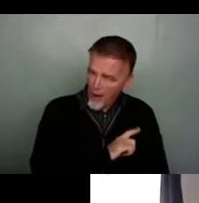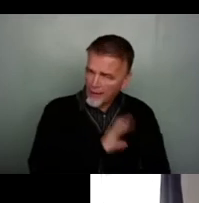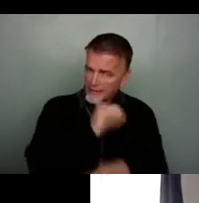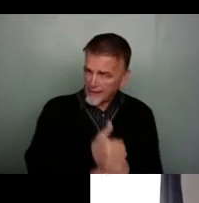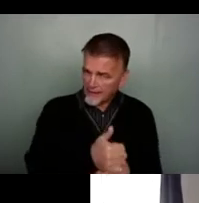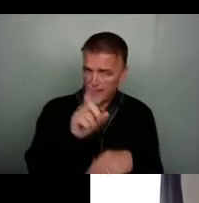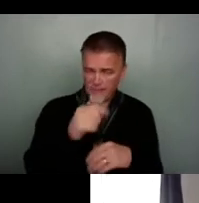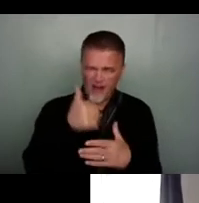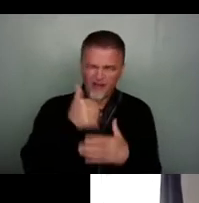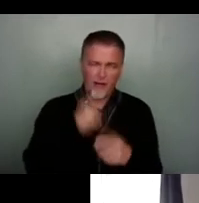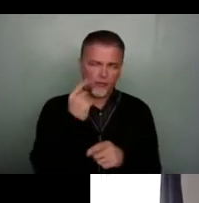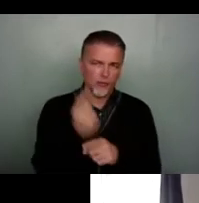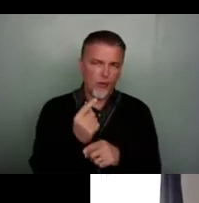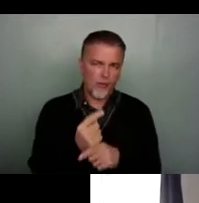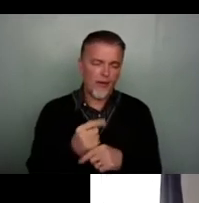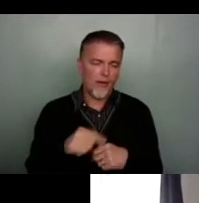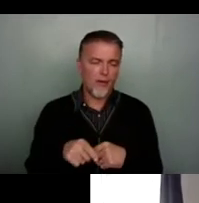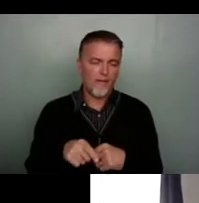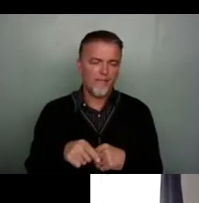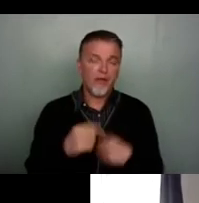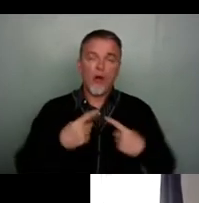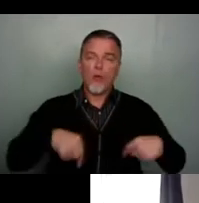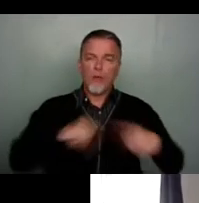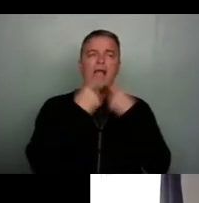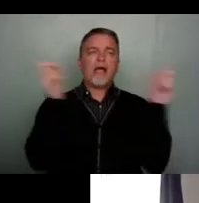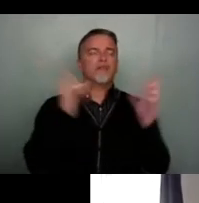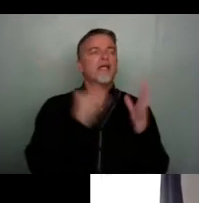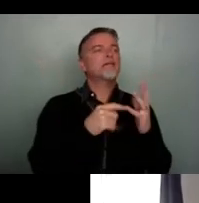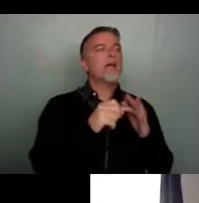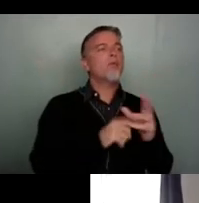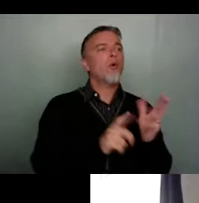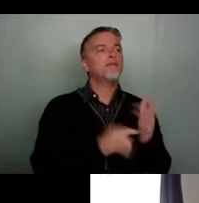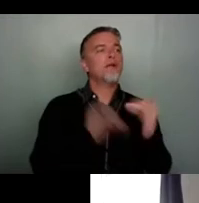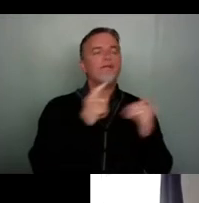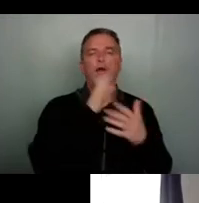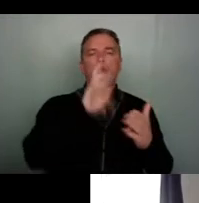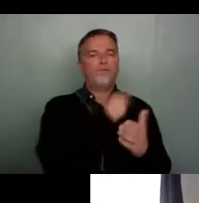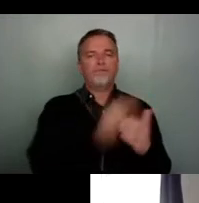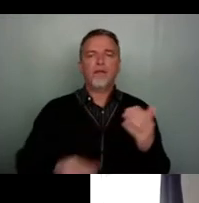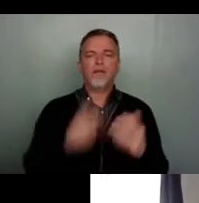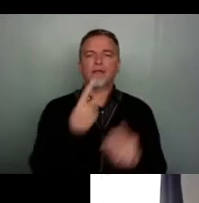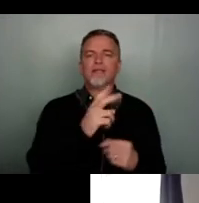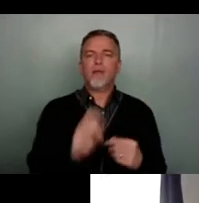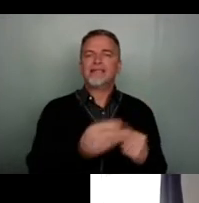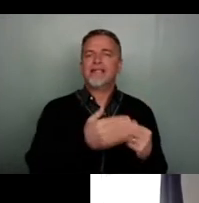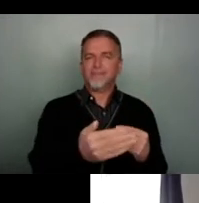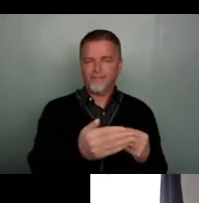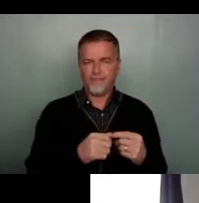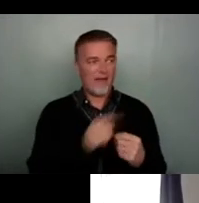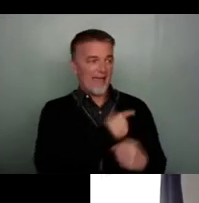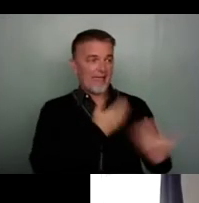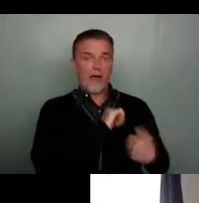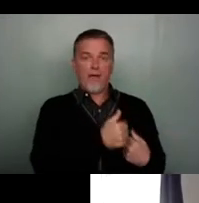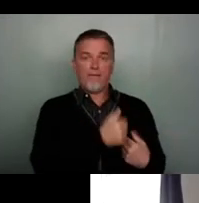We we announced that, of course, Carnival wouldn't take wouldn't happen in 2020 on the day after lockdown was